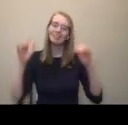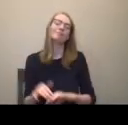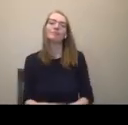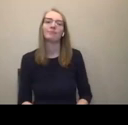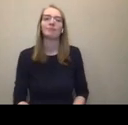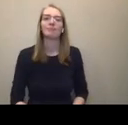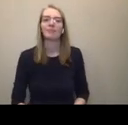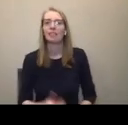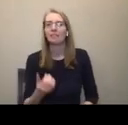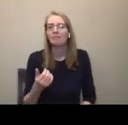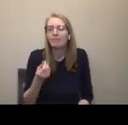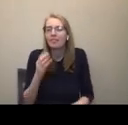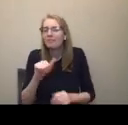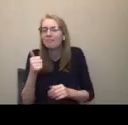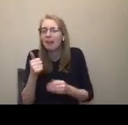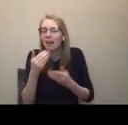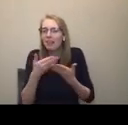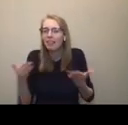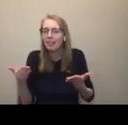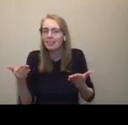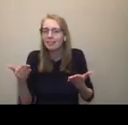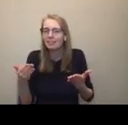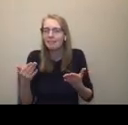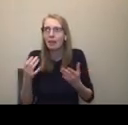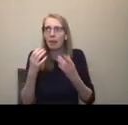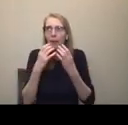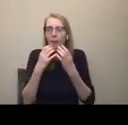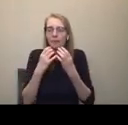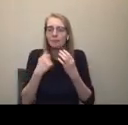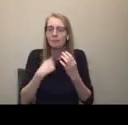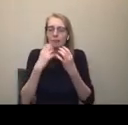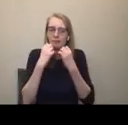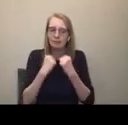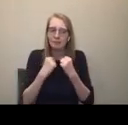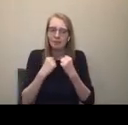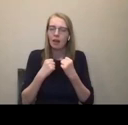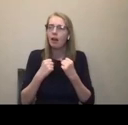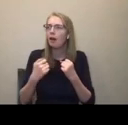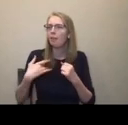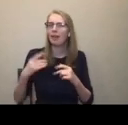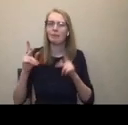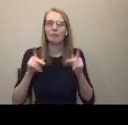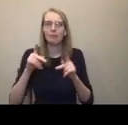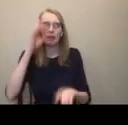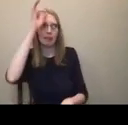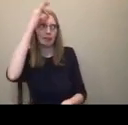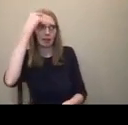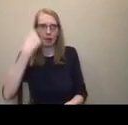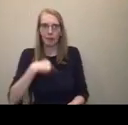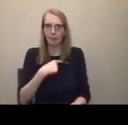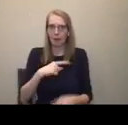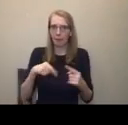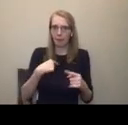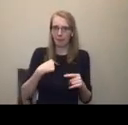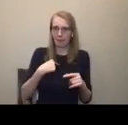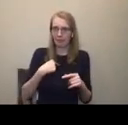important in my heart, because I'm, most people don't know this, because I try not to be braggy and egocentric. But I'm the person that built the